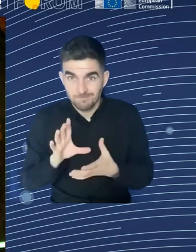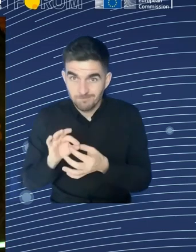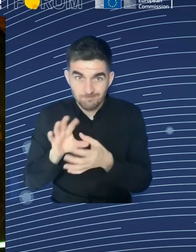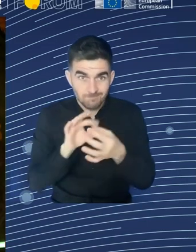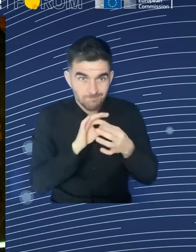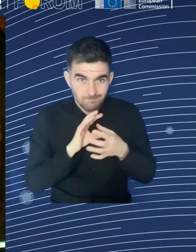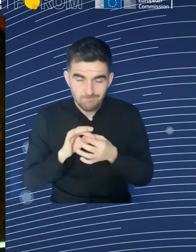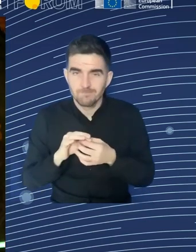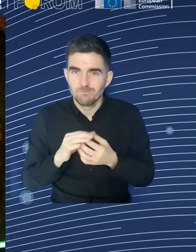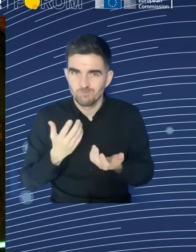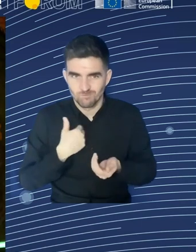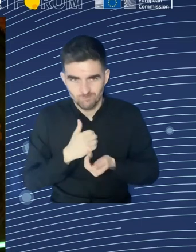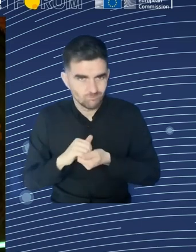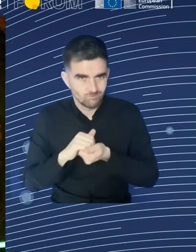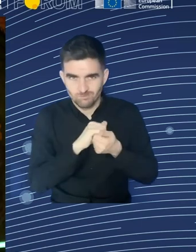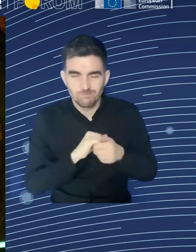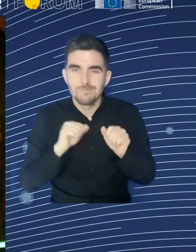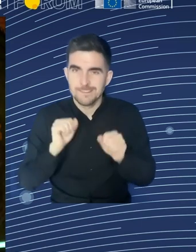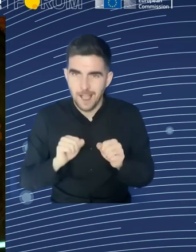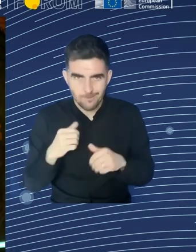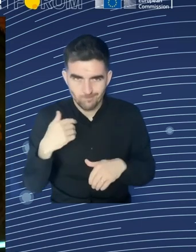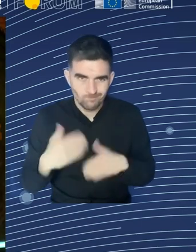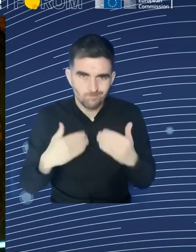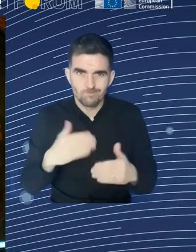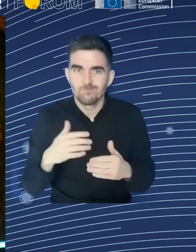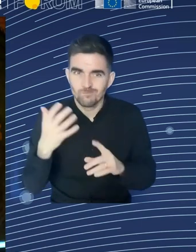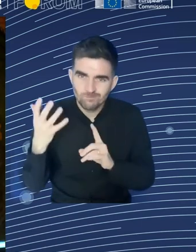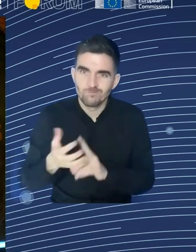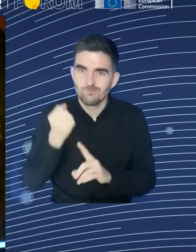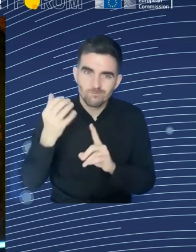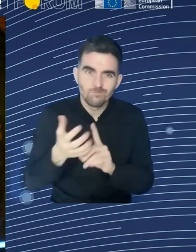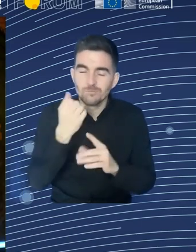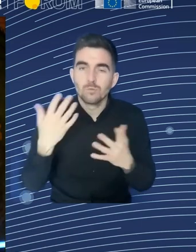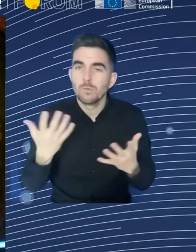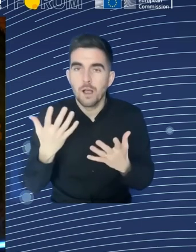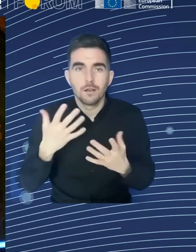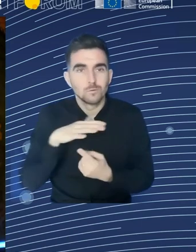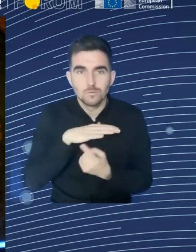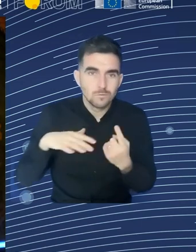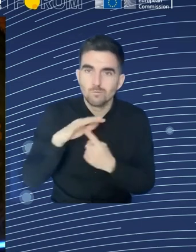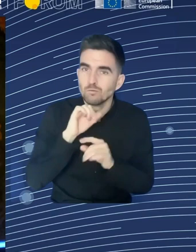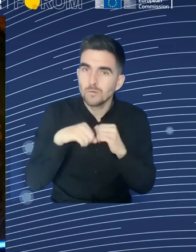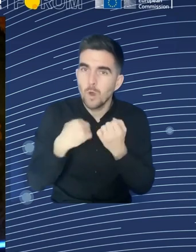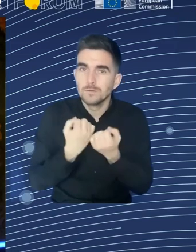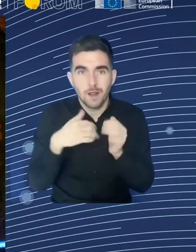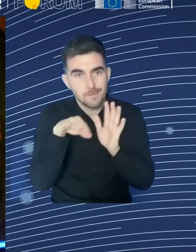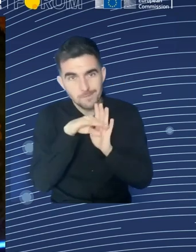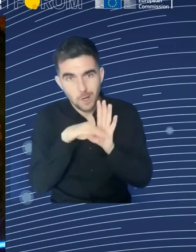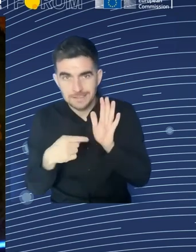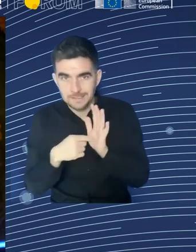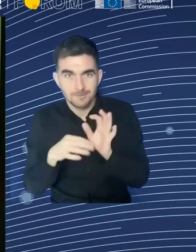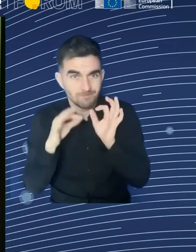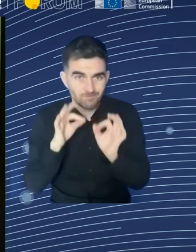transition a real success. Of course, with many difficulties that should be overcome on that journey.